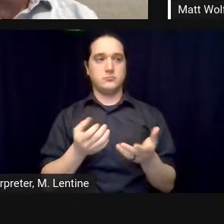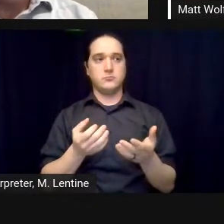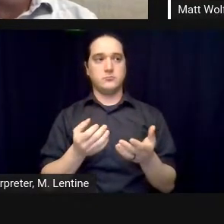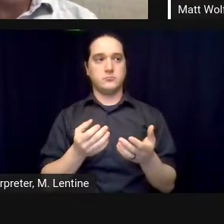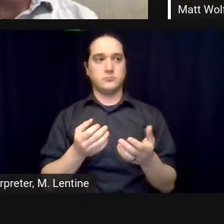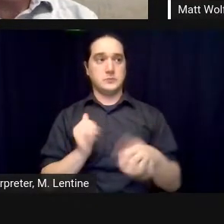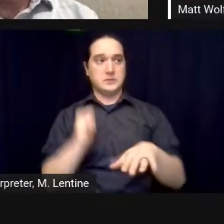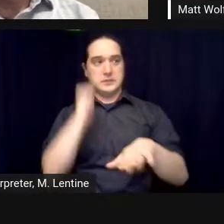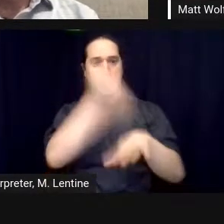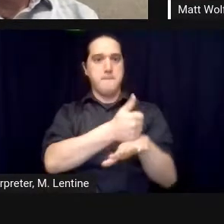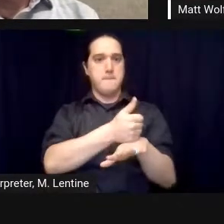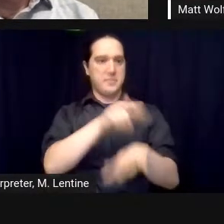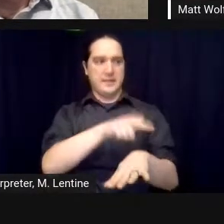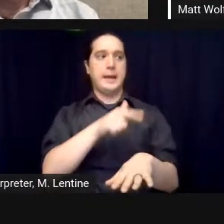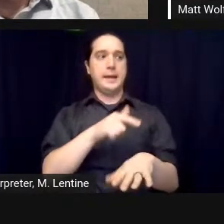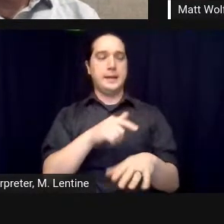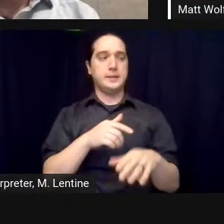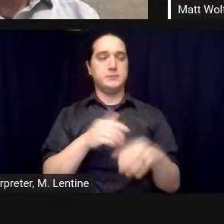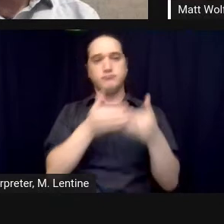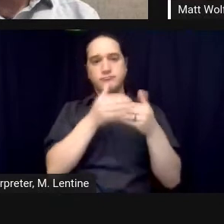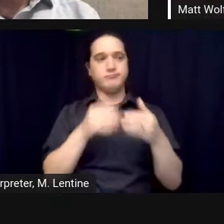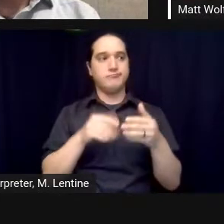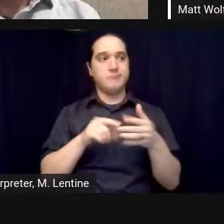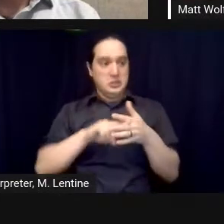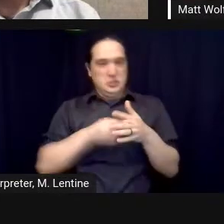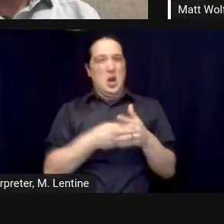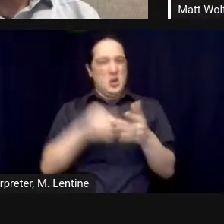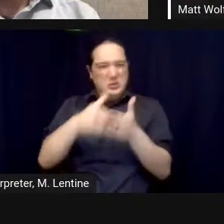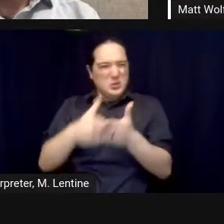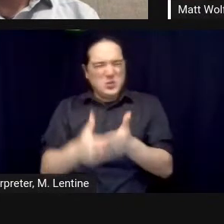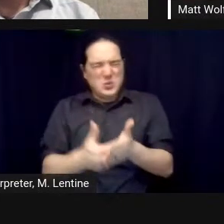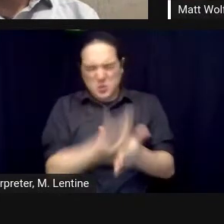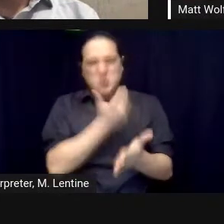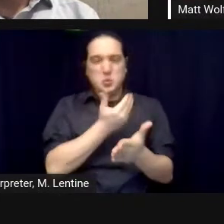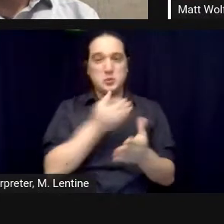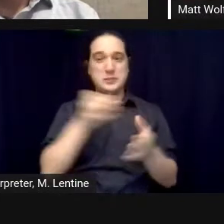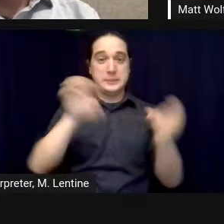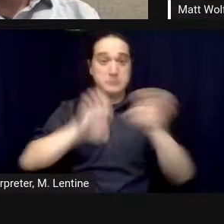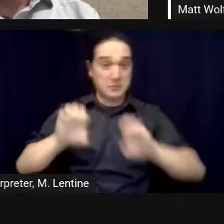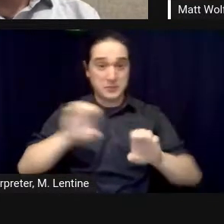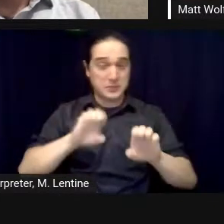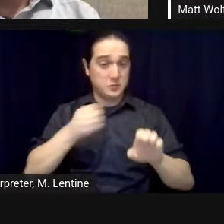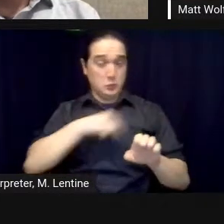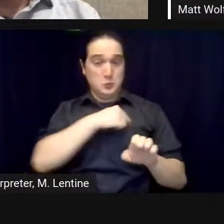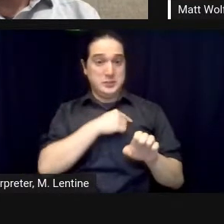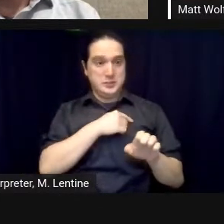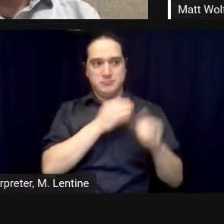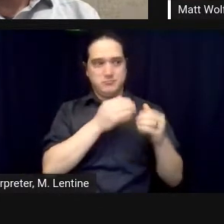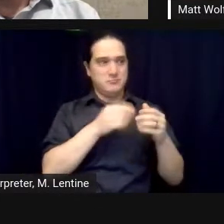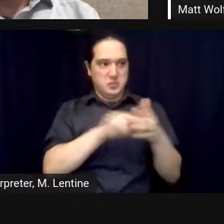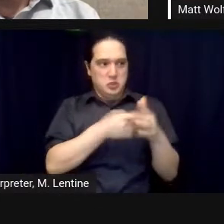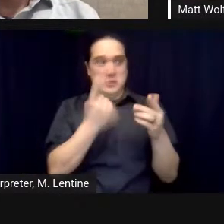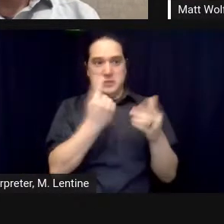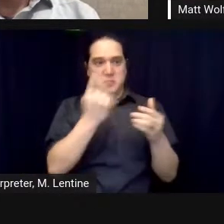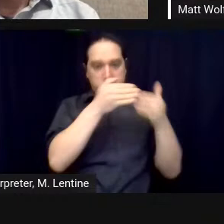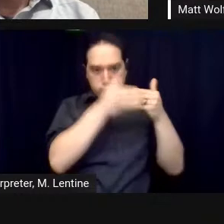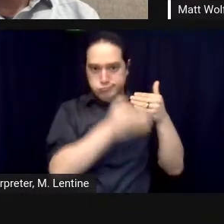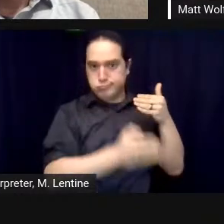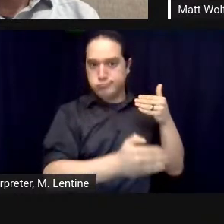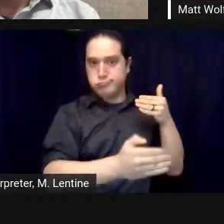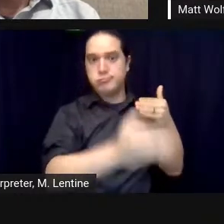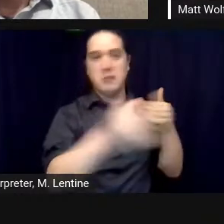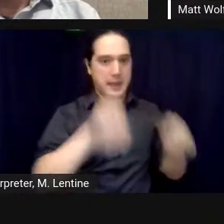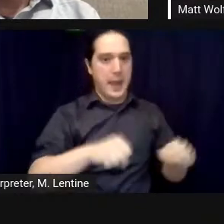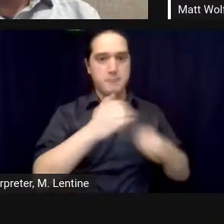called a lifetime experiment they were artists and adventurers and they were also ecologists and scientists